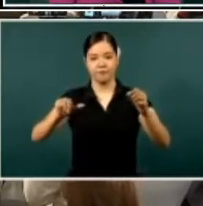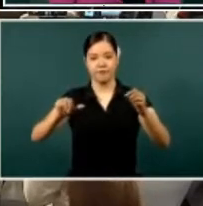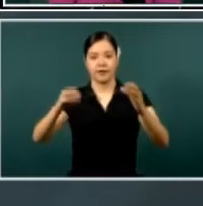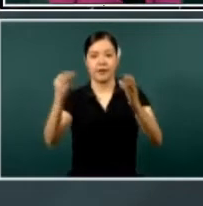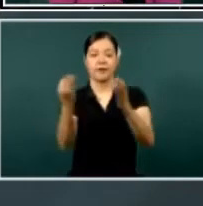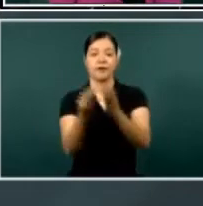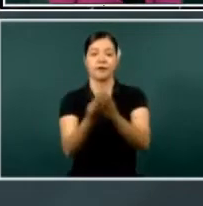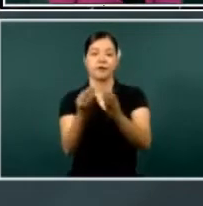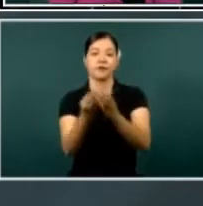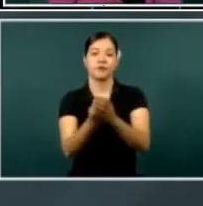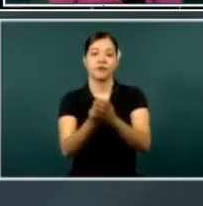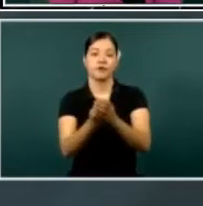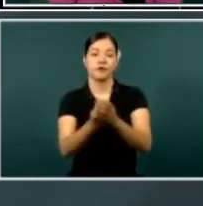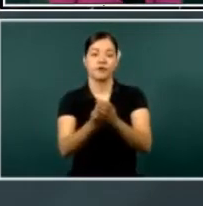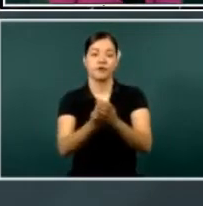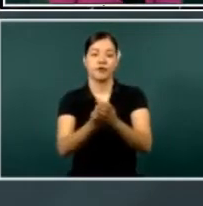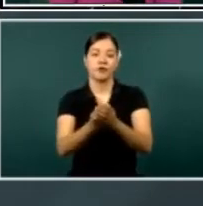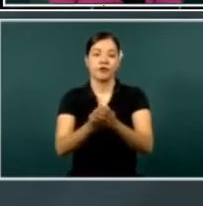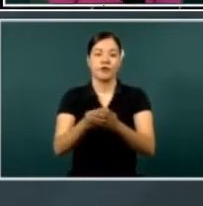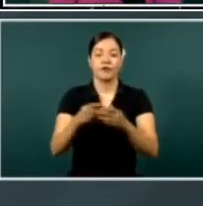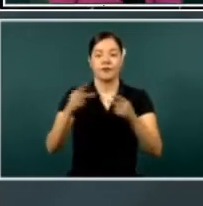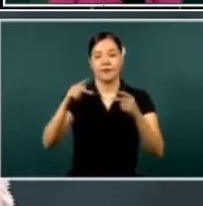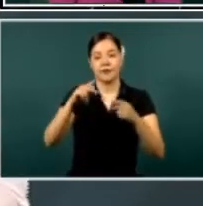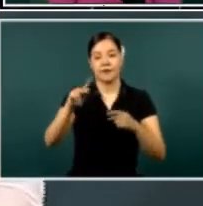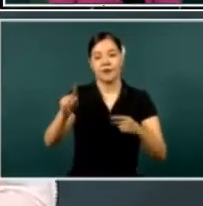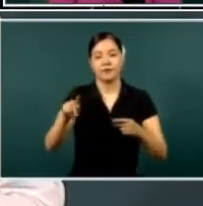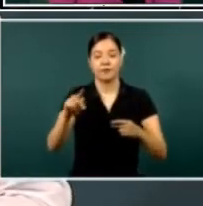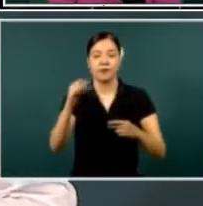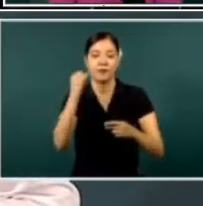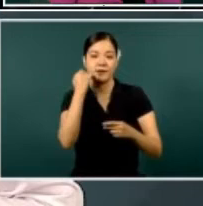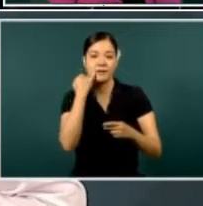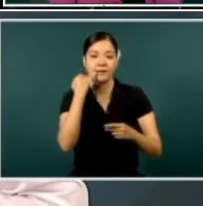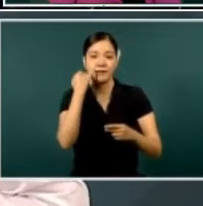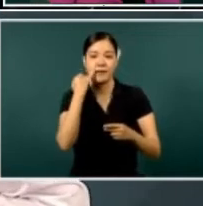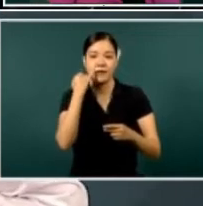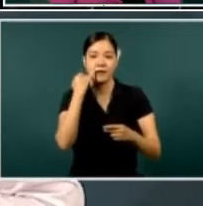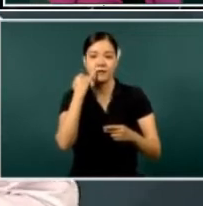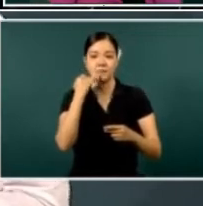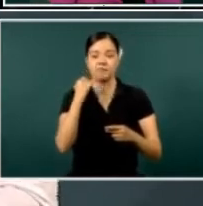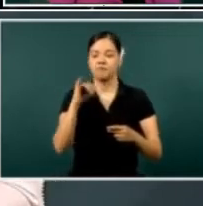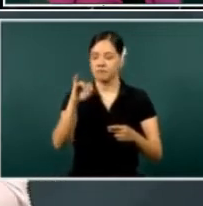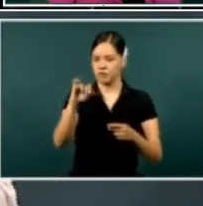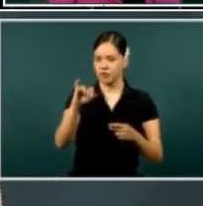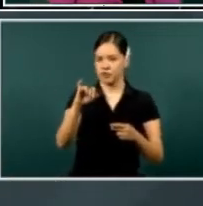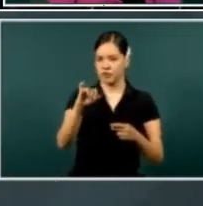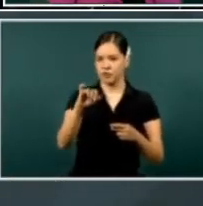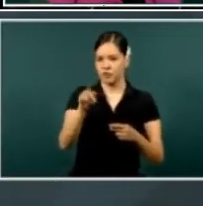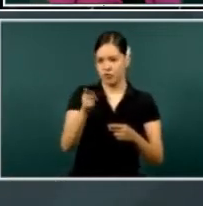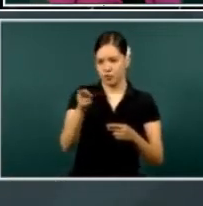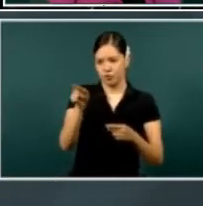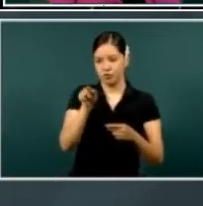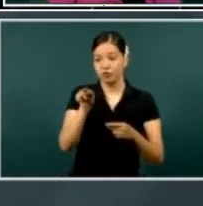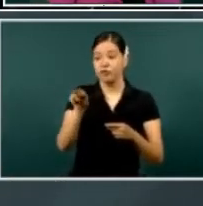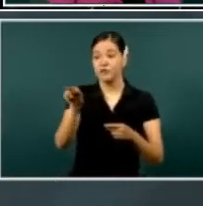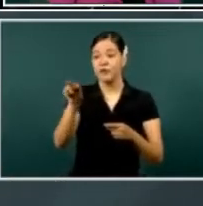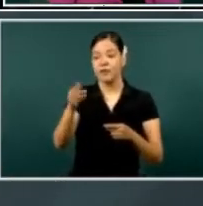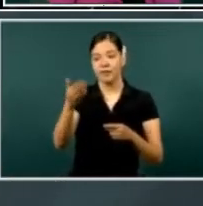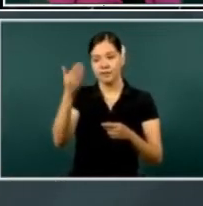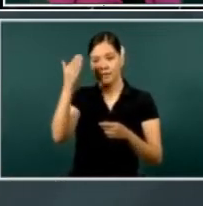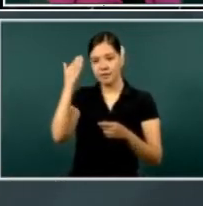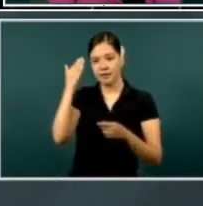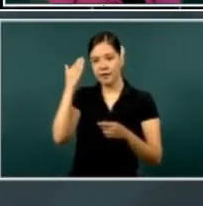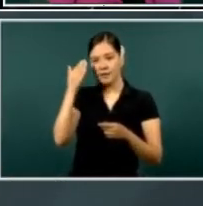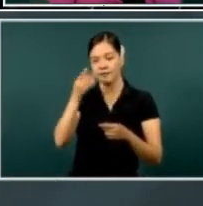celebrated the, uh, African-American and indigenous people. Just as you commented, we,